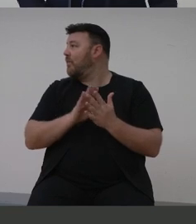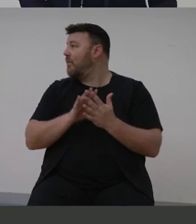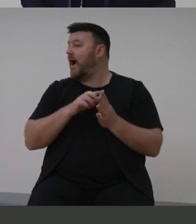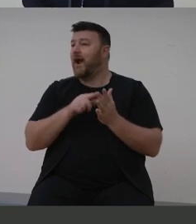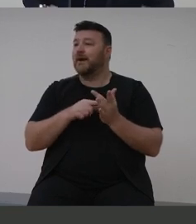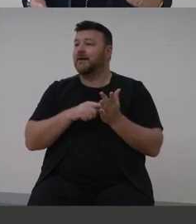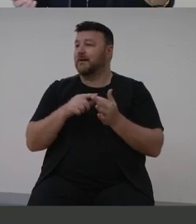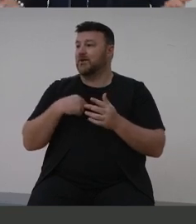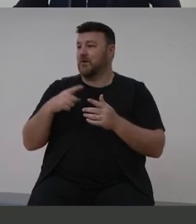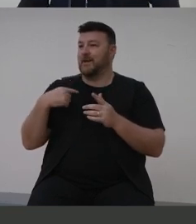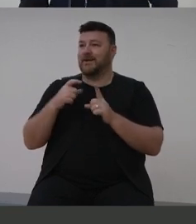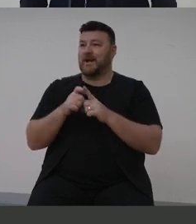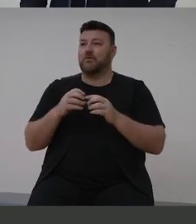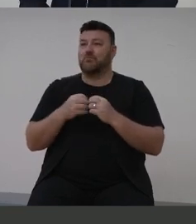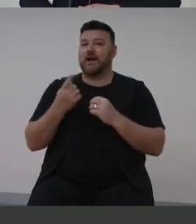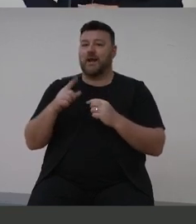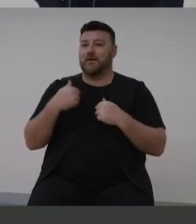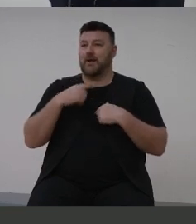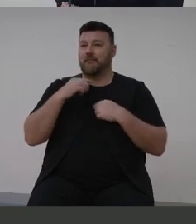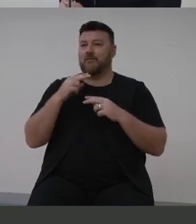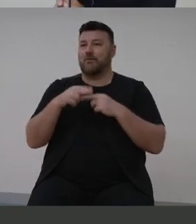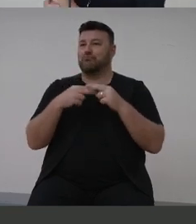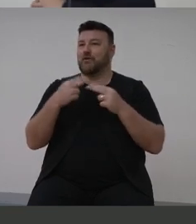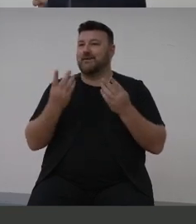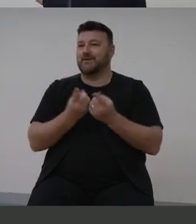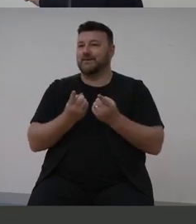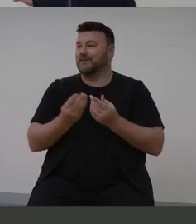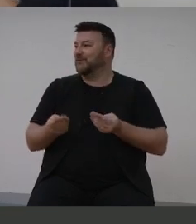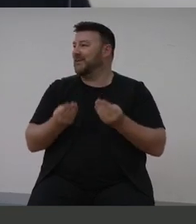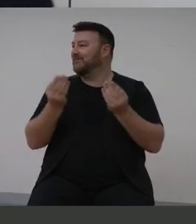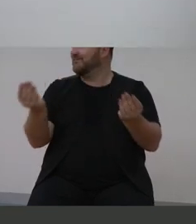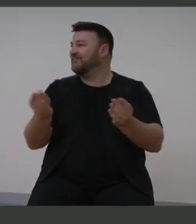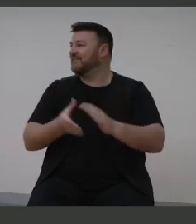a present to provide you. Thank you.